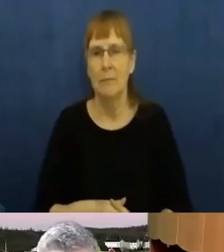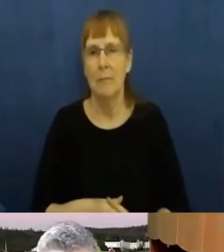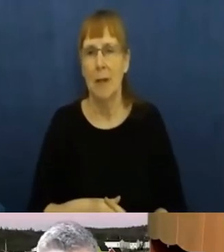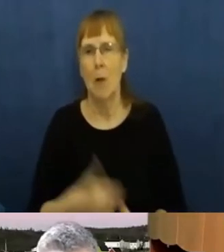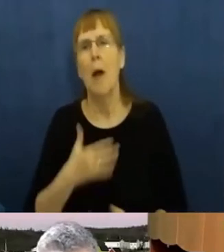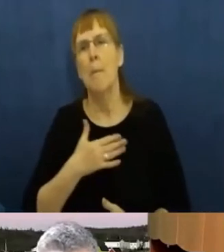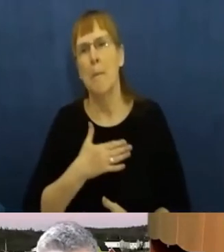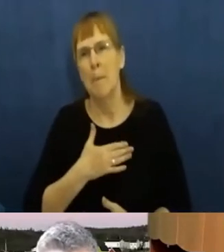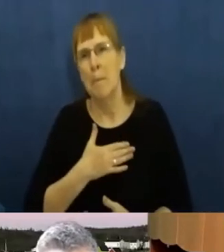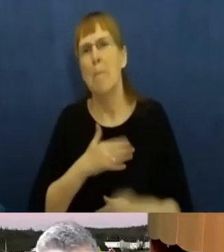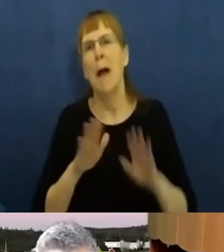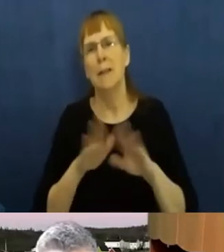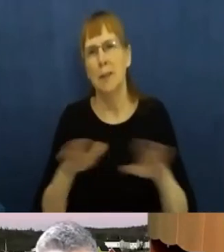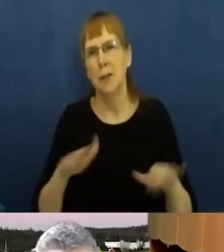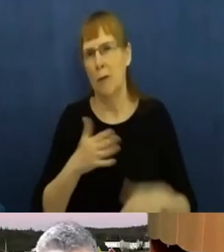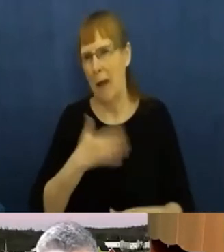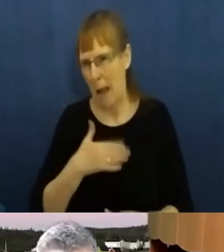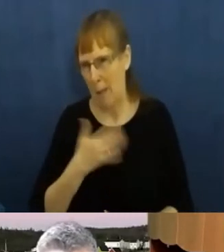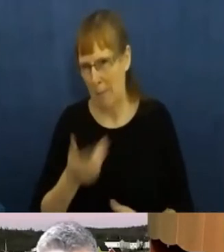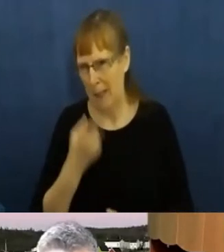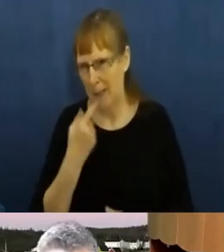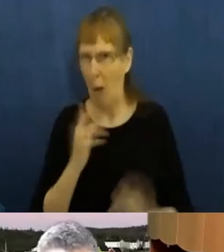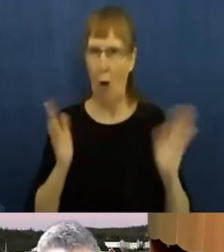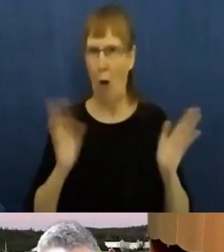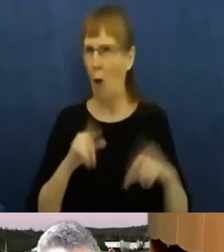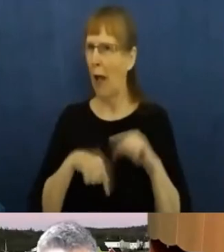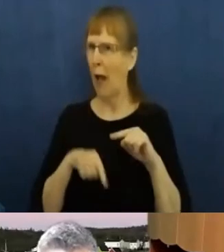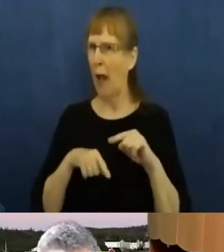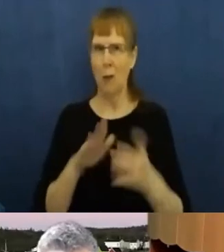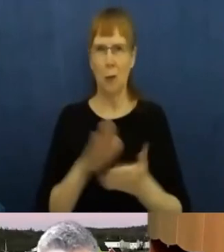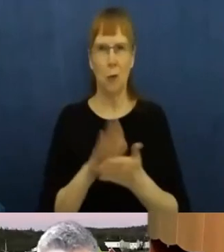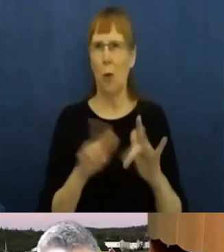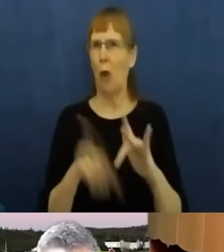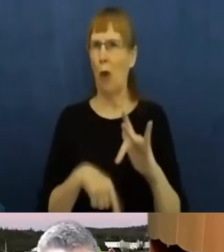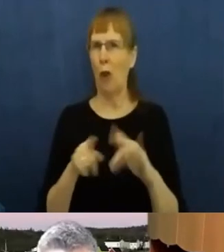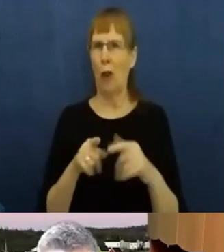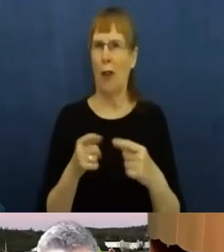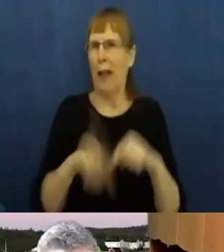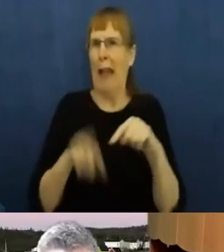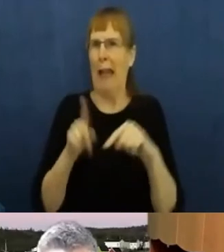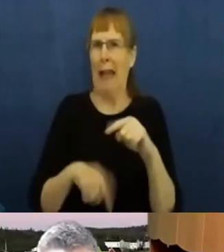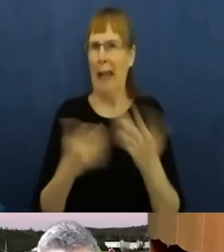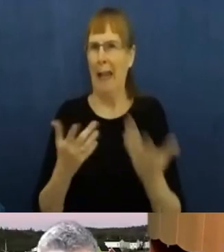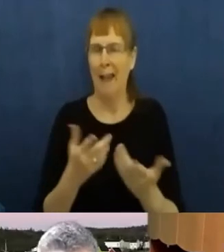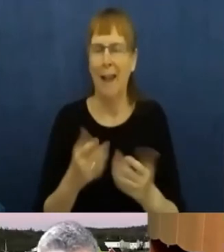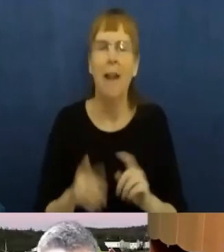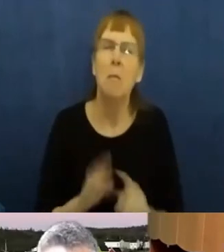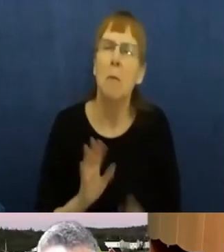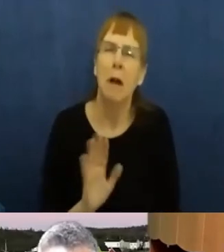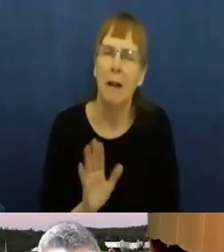avoid completing their studies. But that's a privilege to be able to to have.